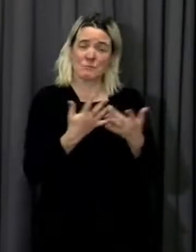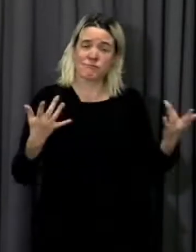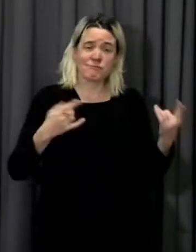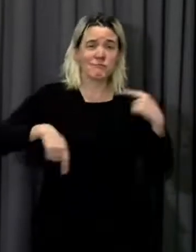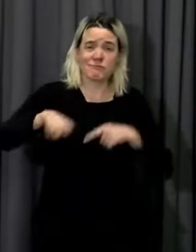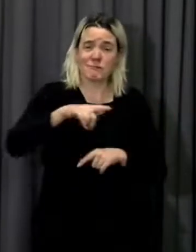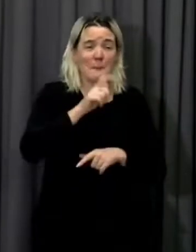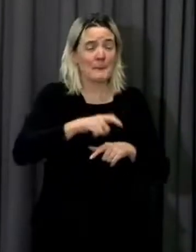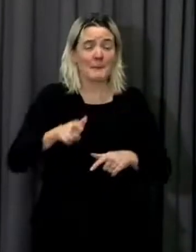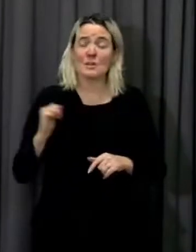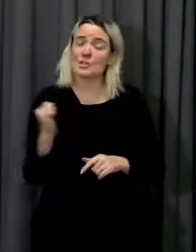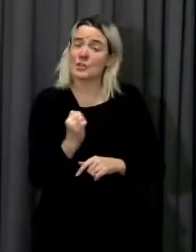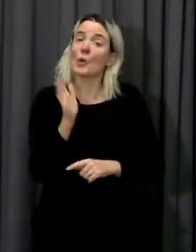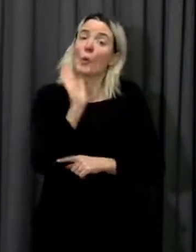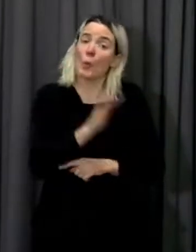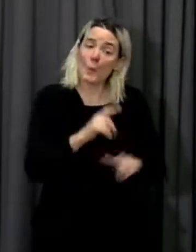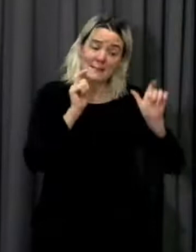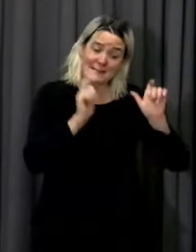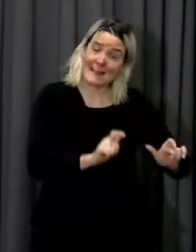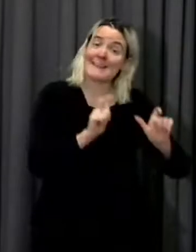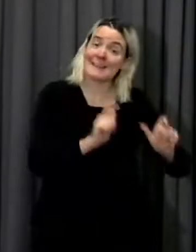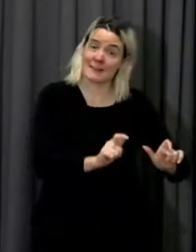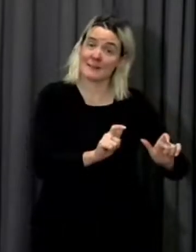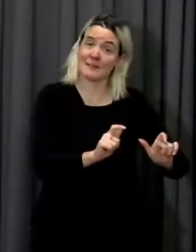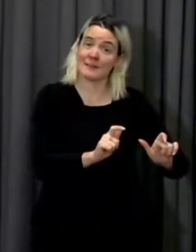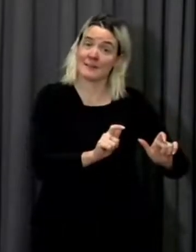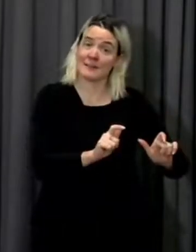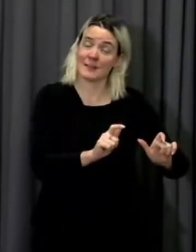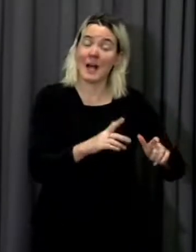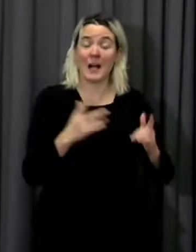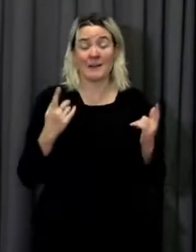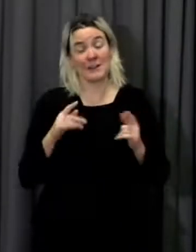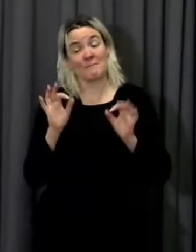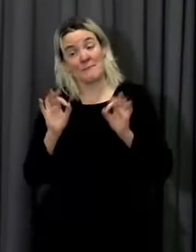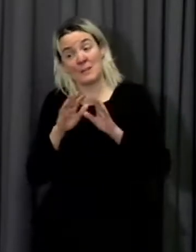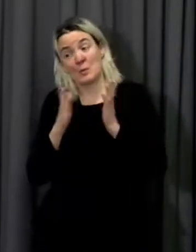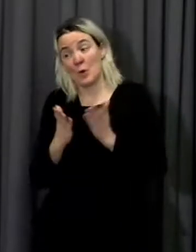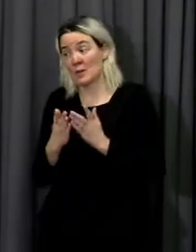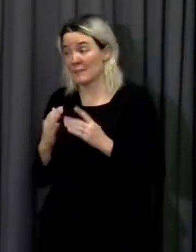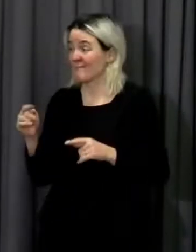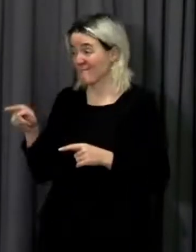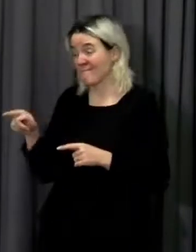home and yes in an ideal world perhaps that should have happened in this instance.